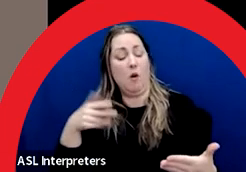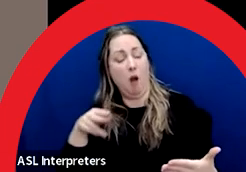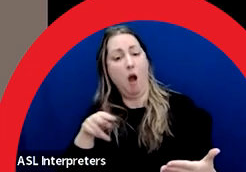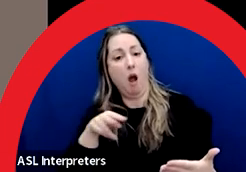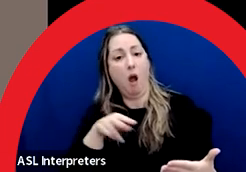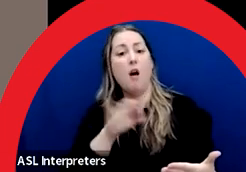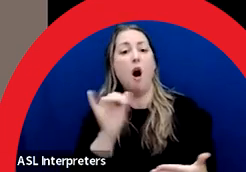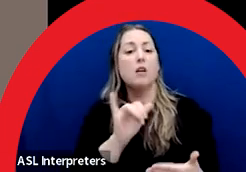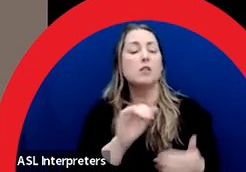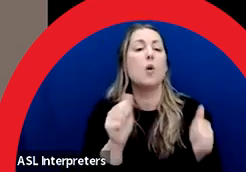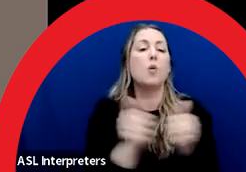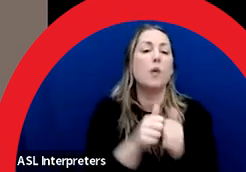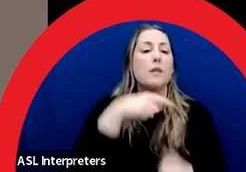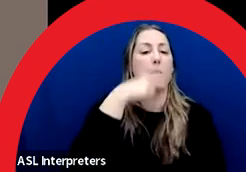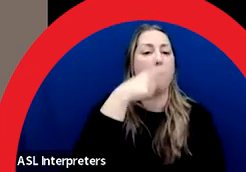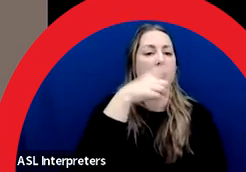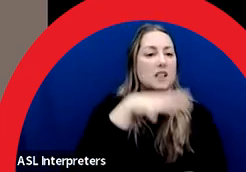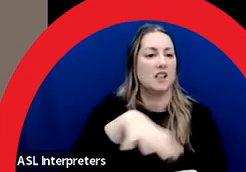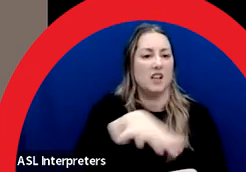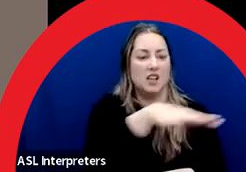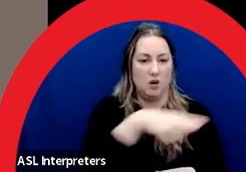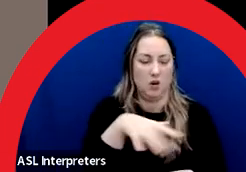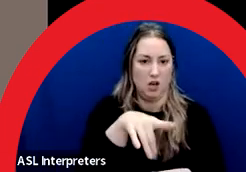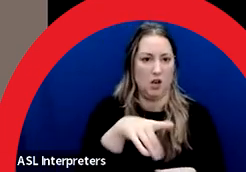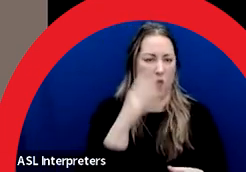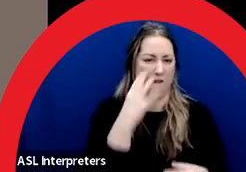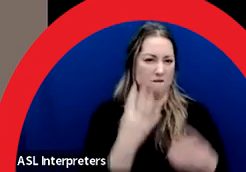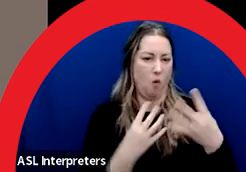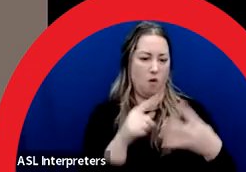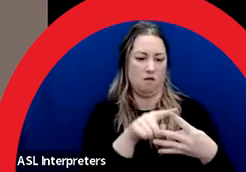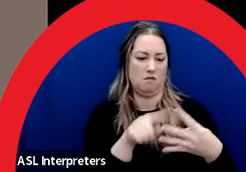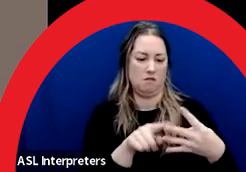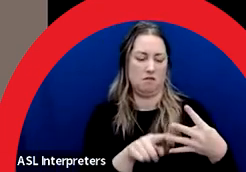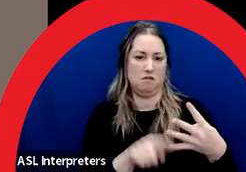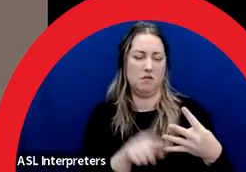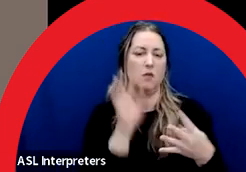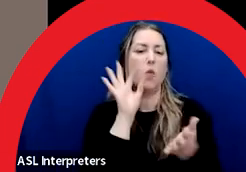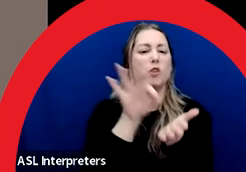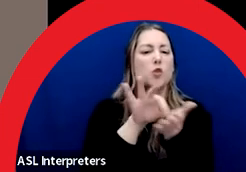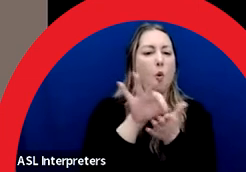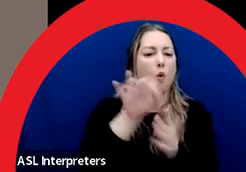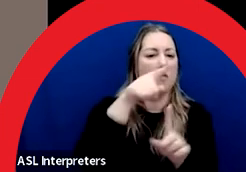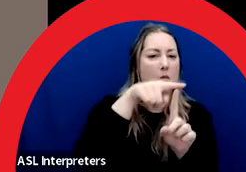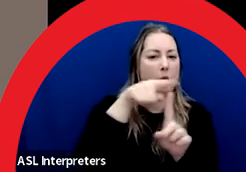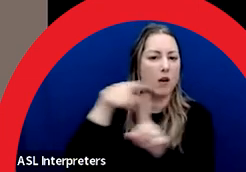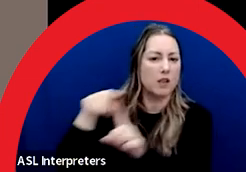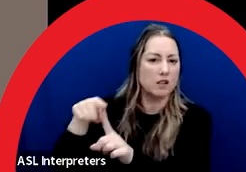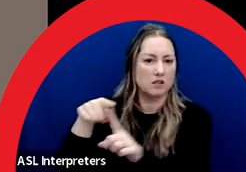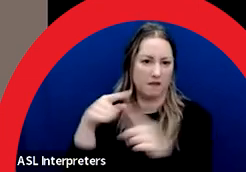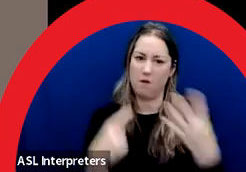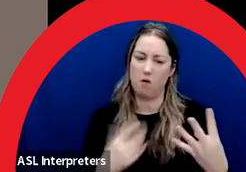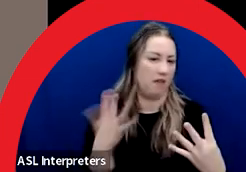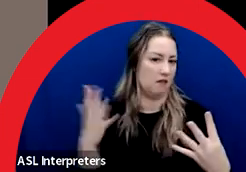The selection committee will review all of the submission packages and score each submission based only upon this criteria.